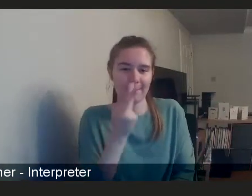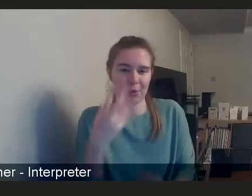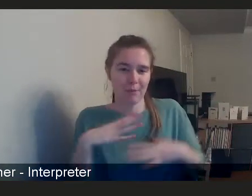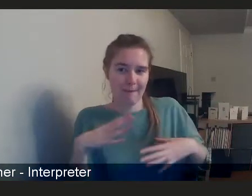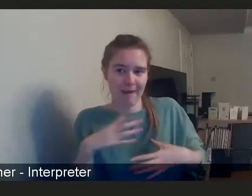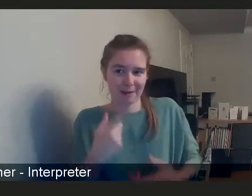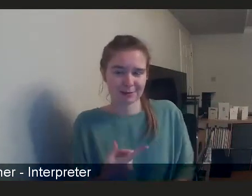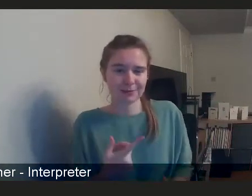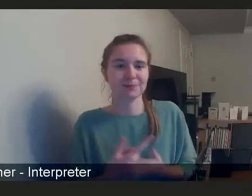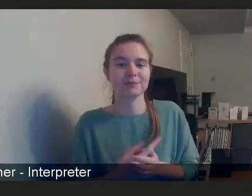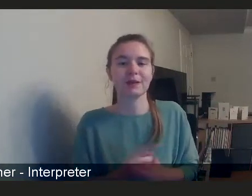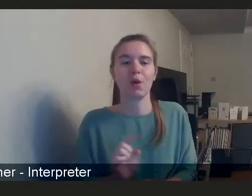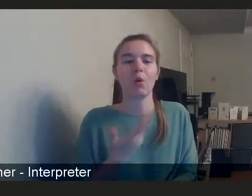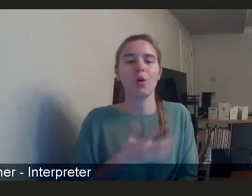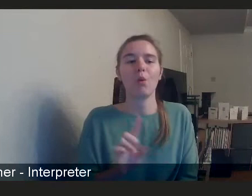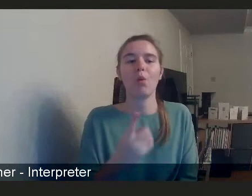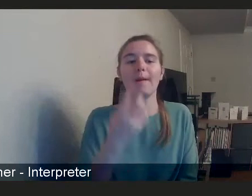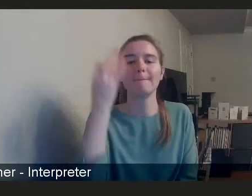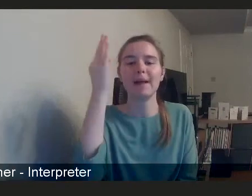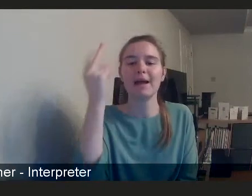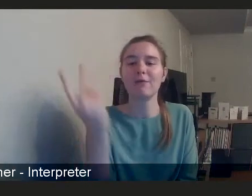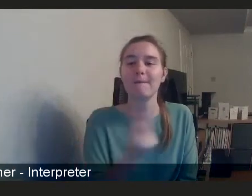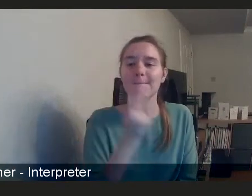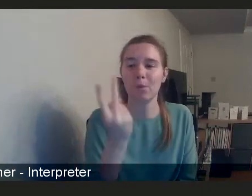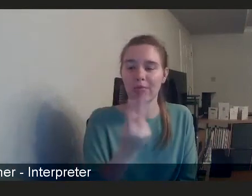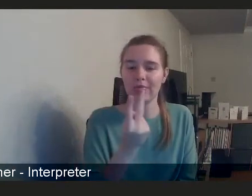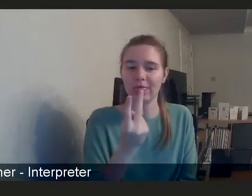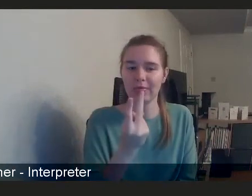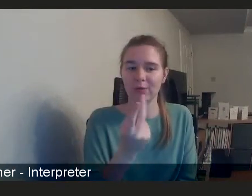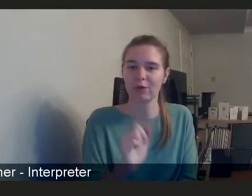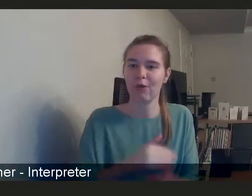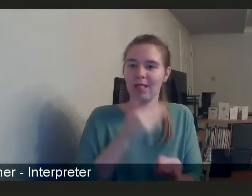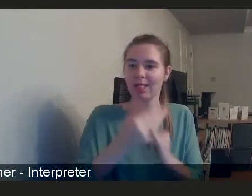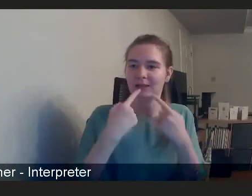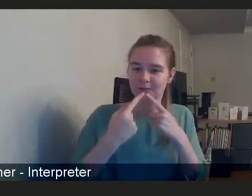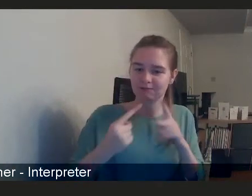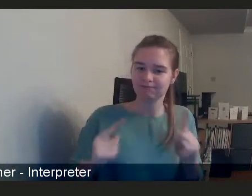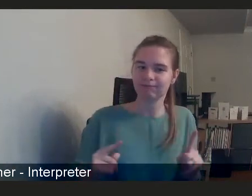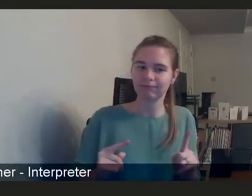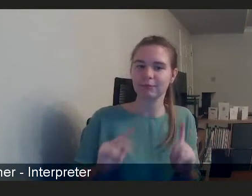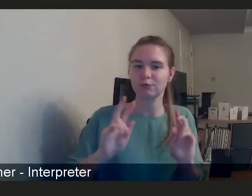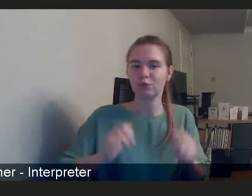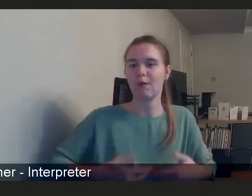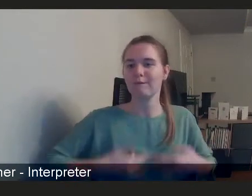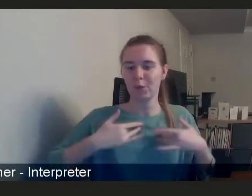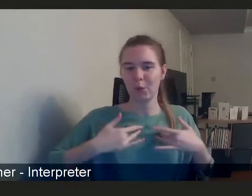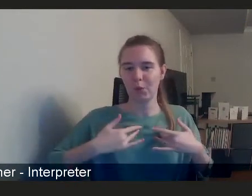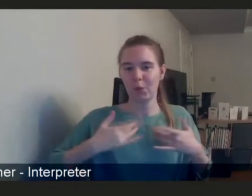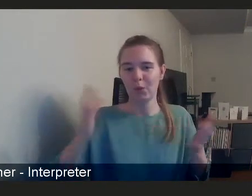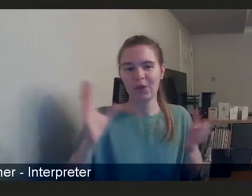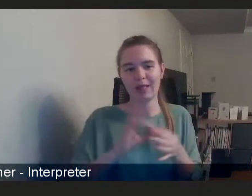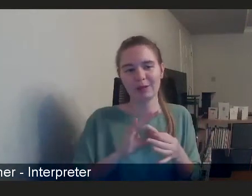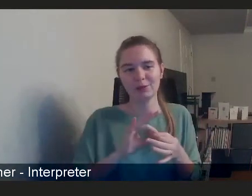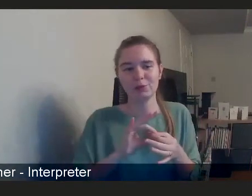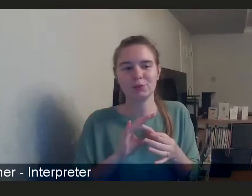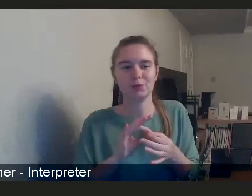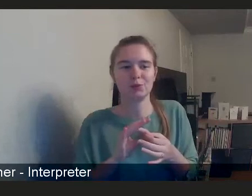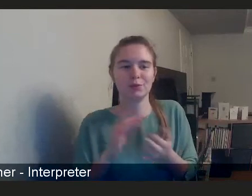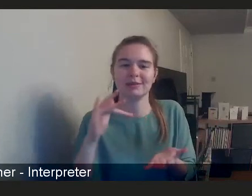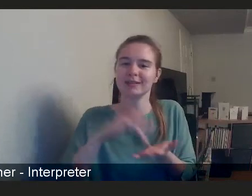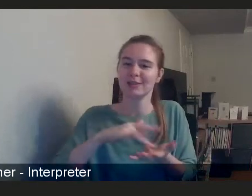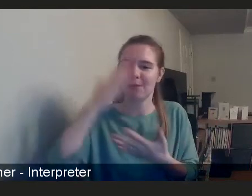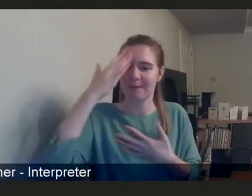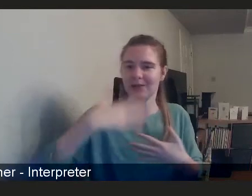a minute from you on what you would like to leave the audience with, from your perspective around, you know, centering mental